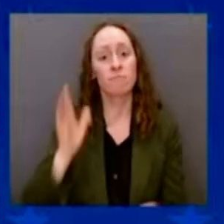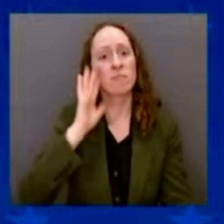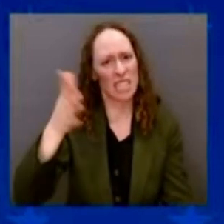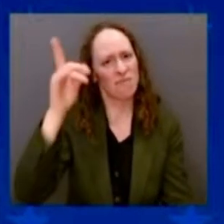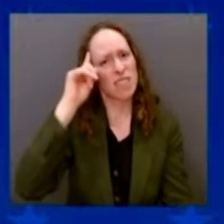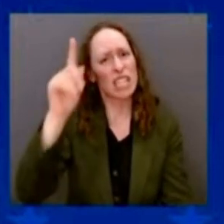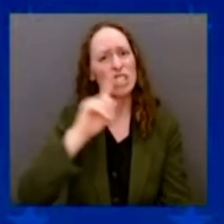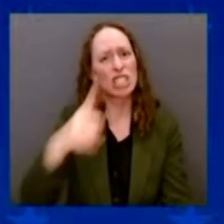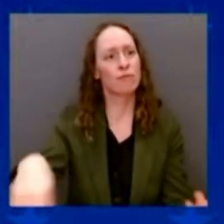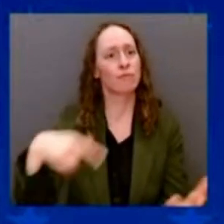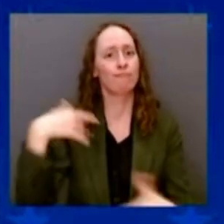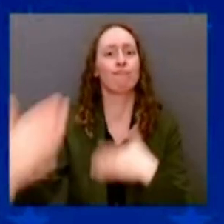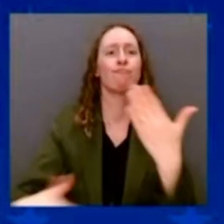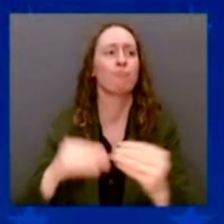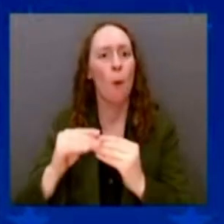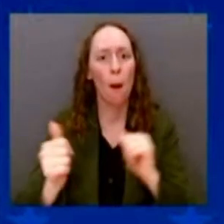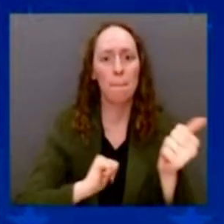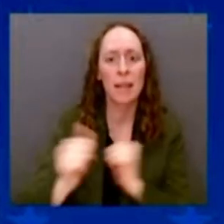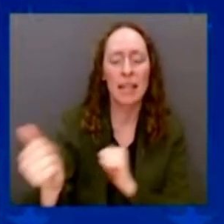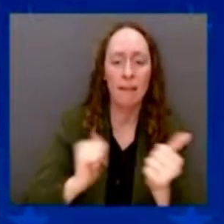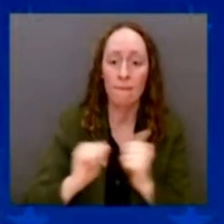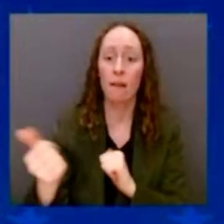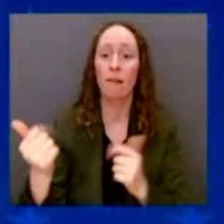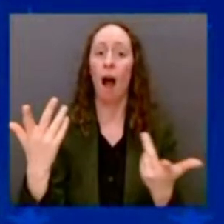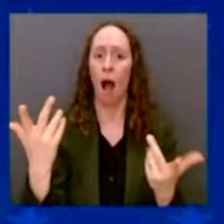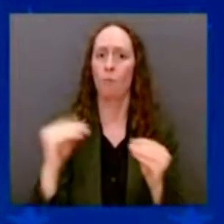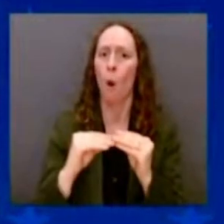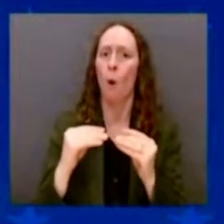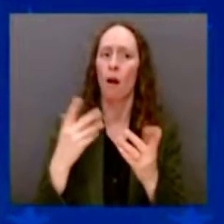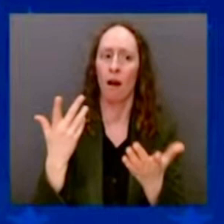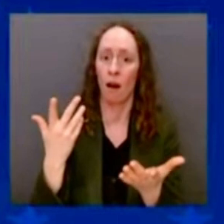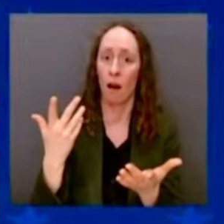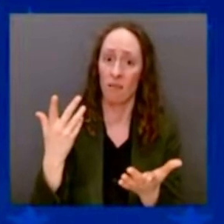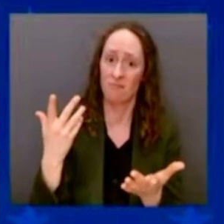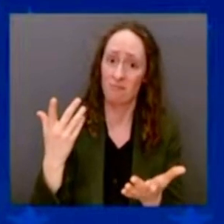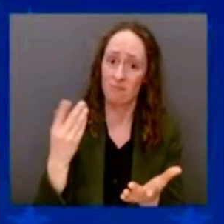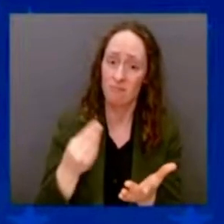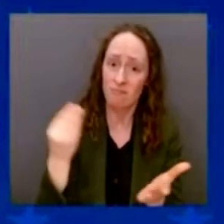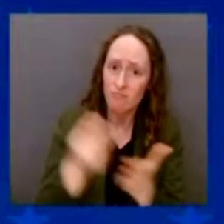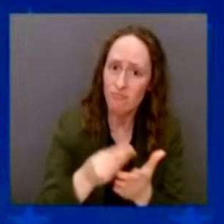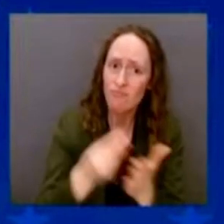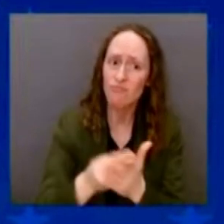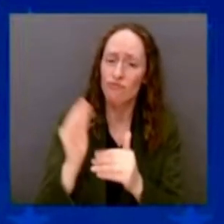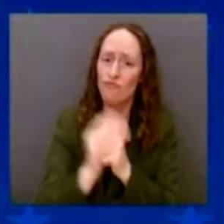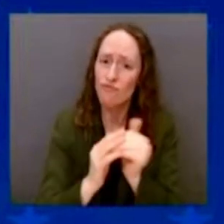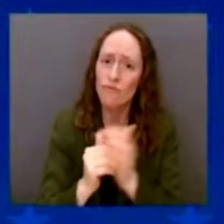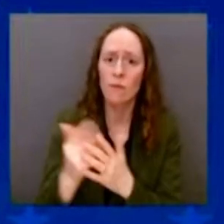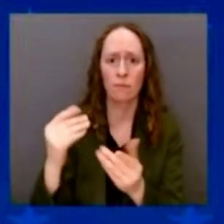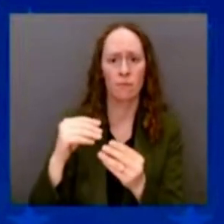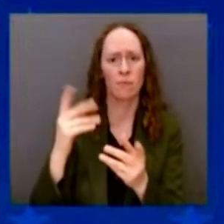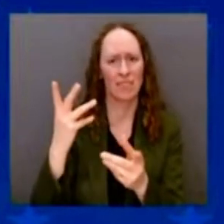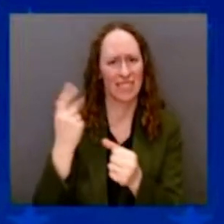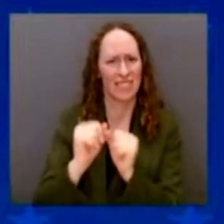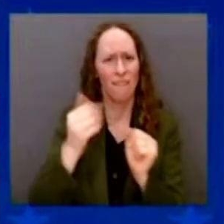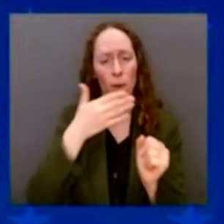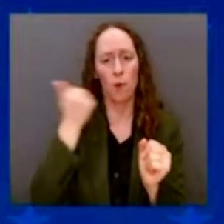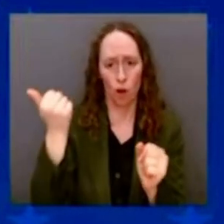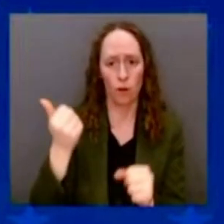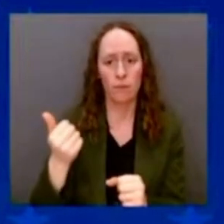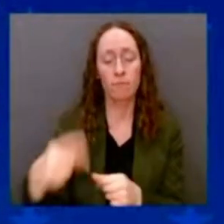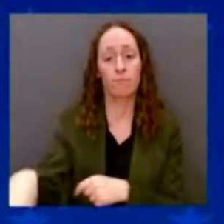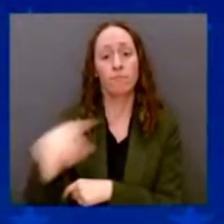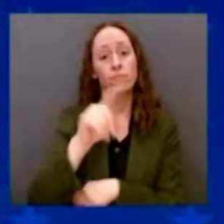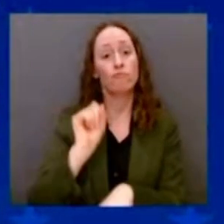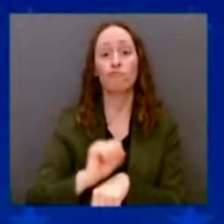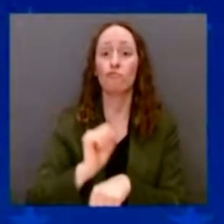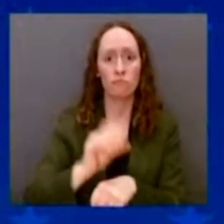We're going to replace every lead pipe in the United States of America America so children can drink water. 400,000 schools,